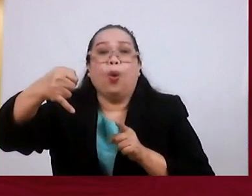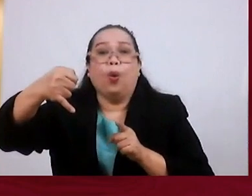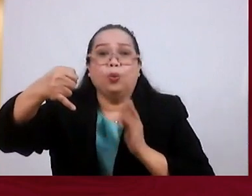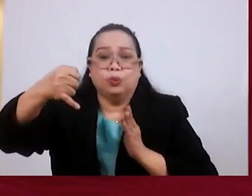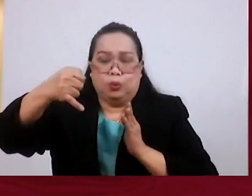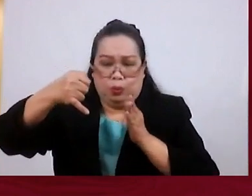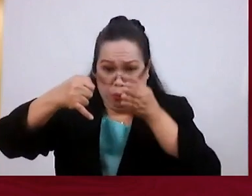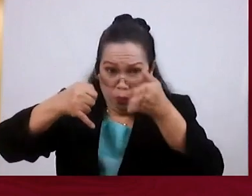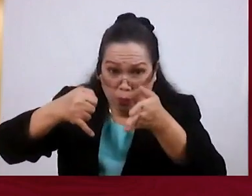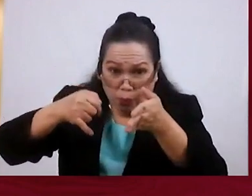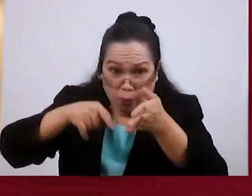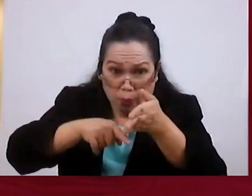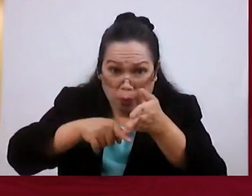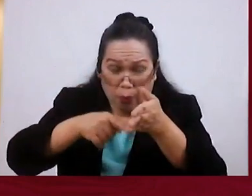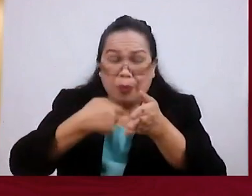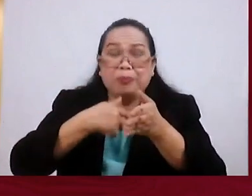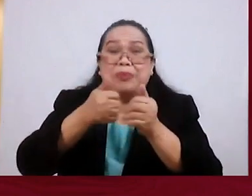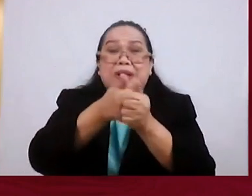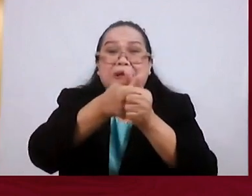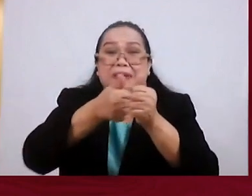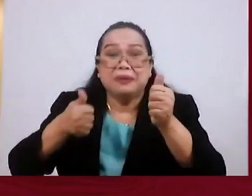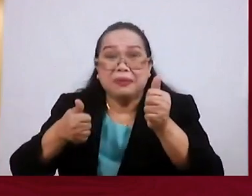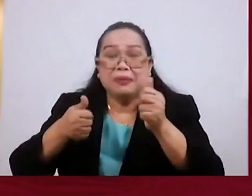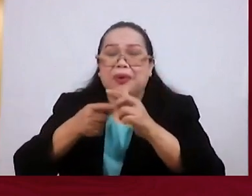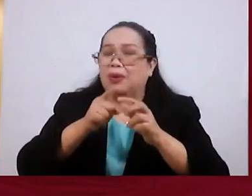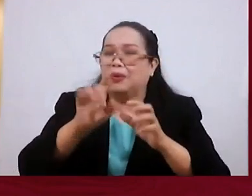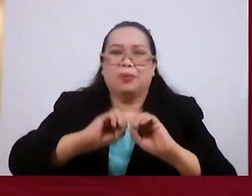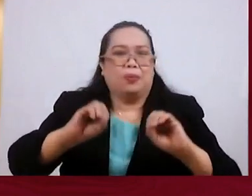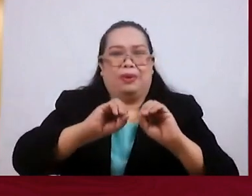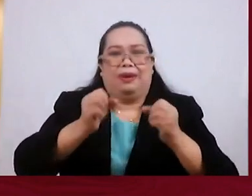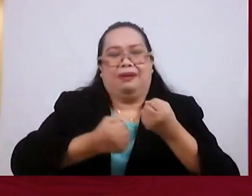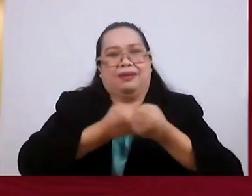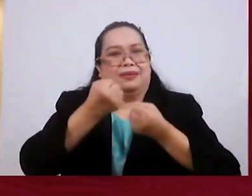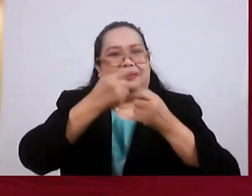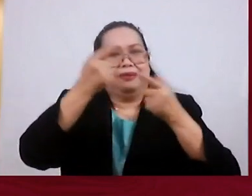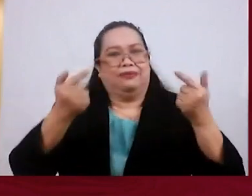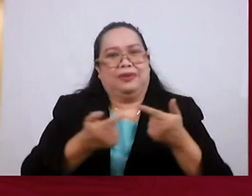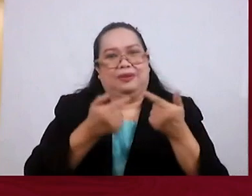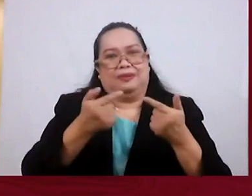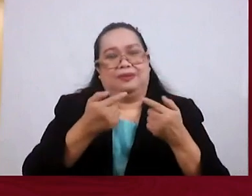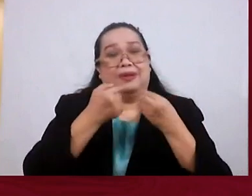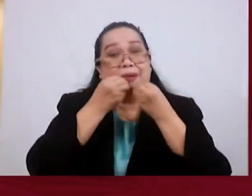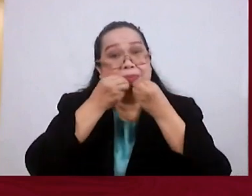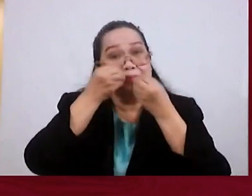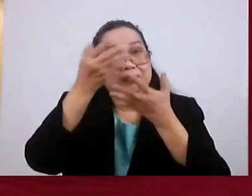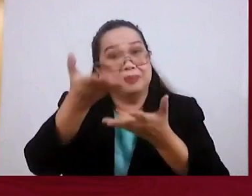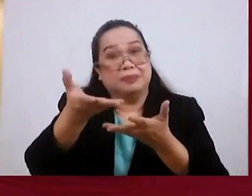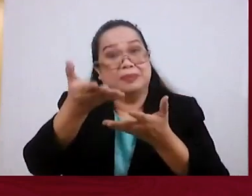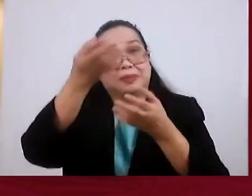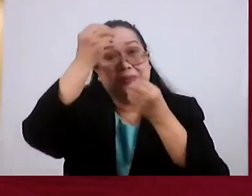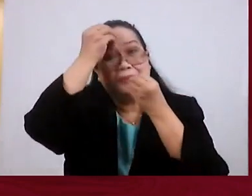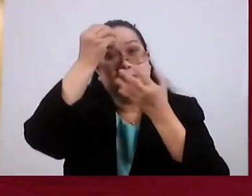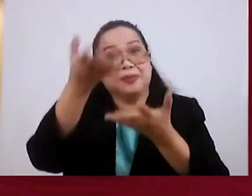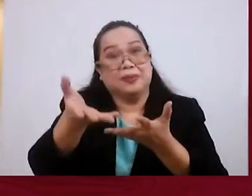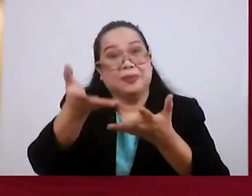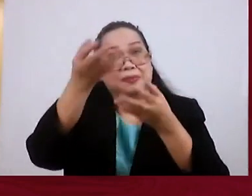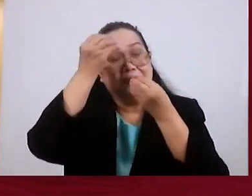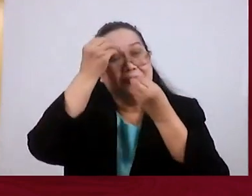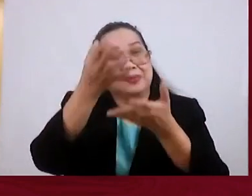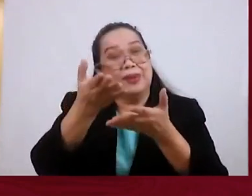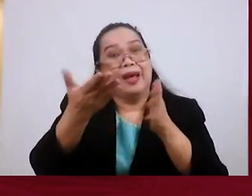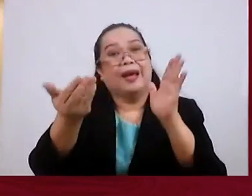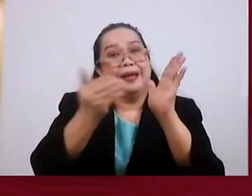there's no longer a sacrifice for sins. I've told you this before. I want to say it again.